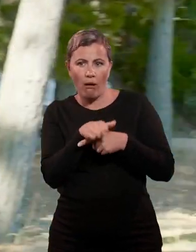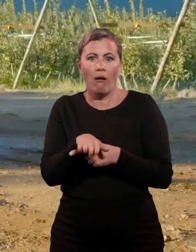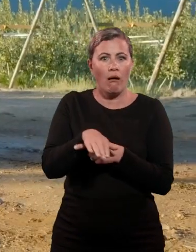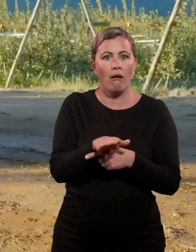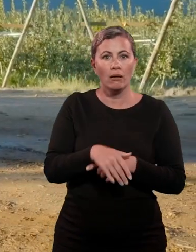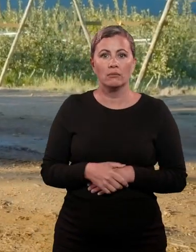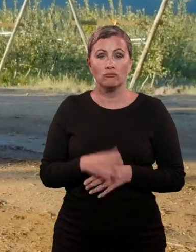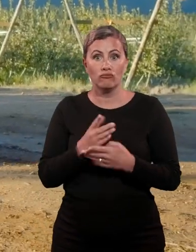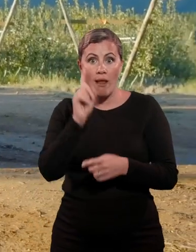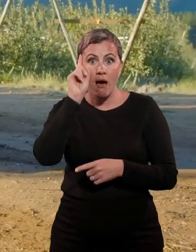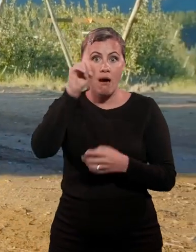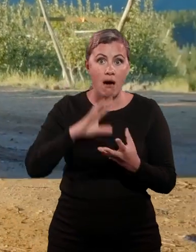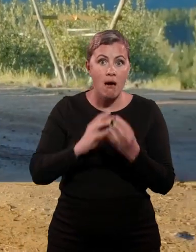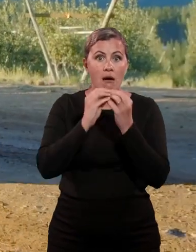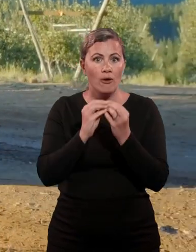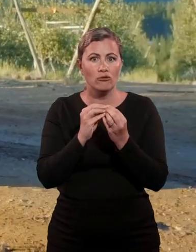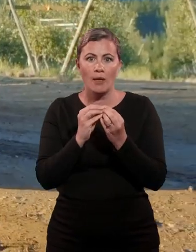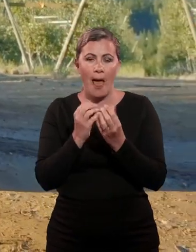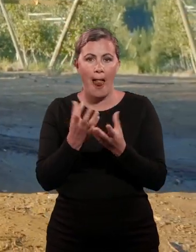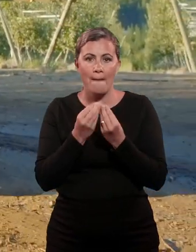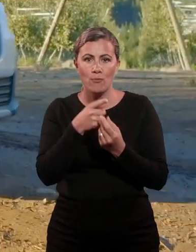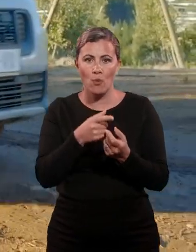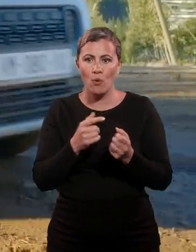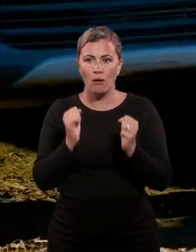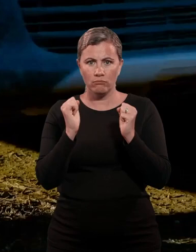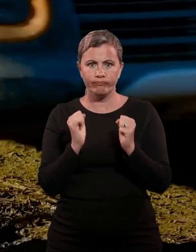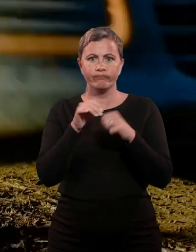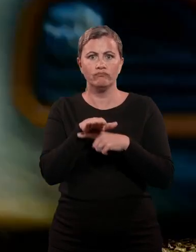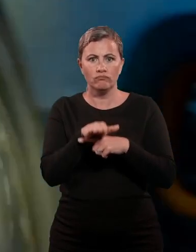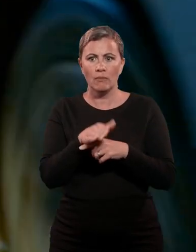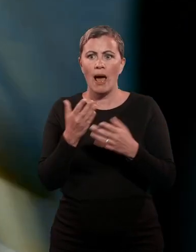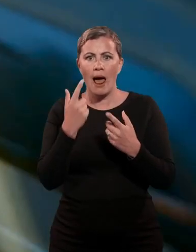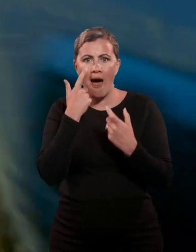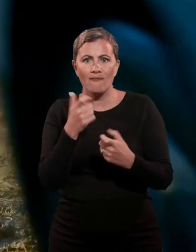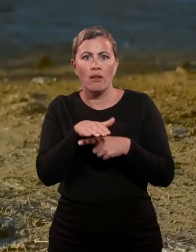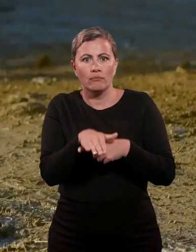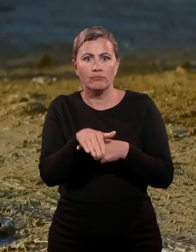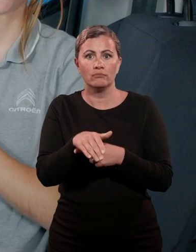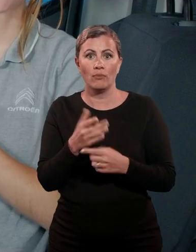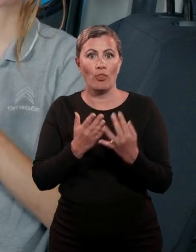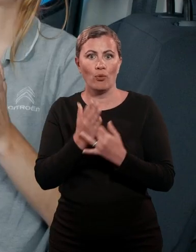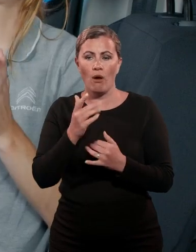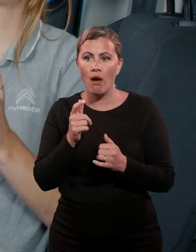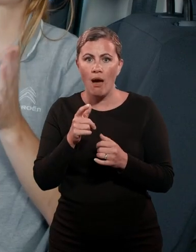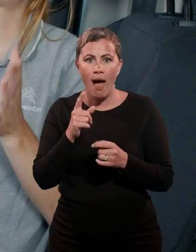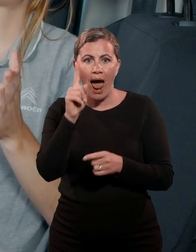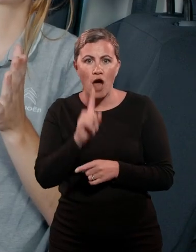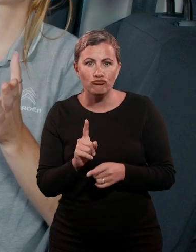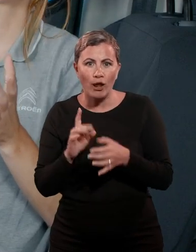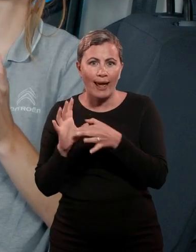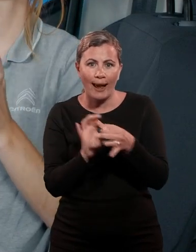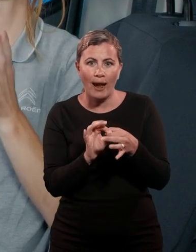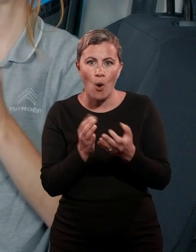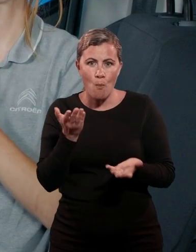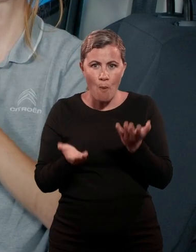system optimises traction in low grip conditions. It does this through some ingenious electronic trickery, saving the weight normally